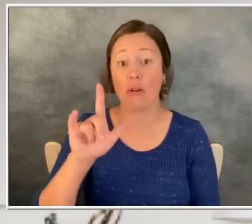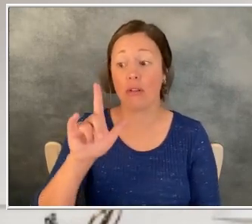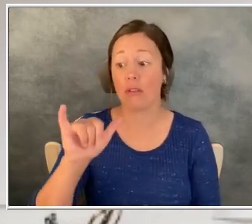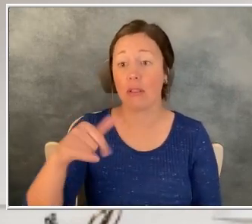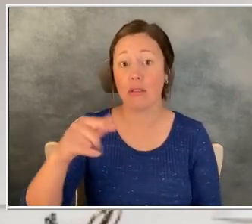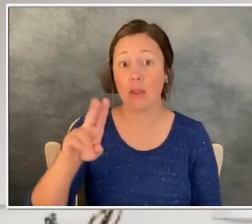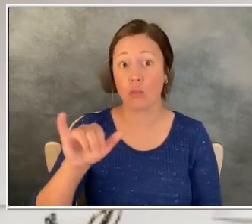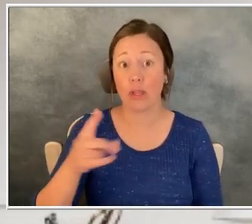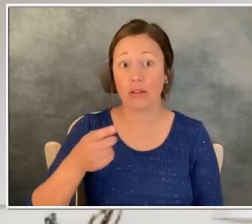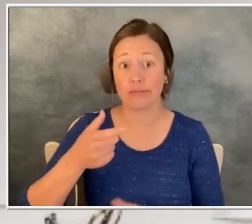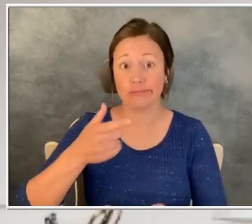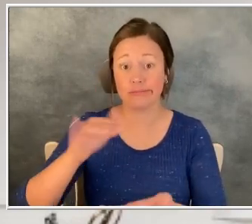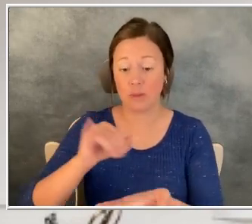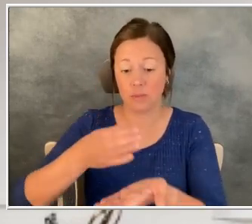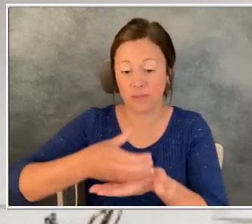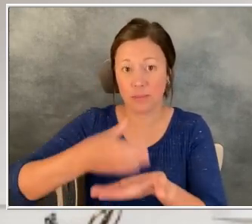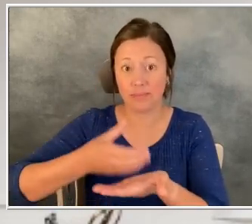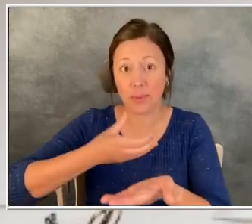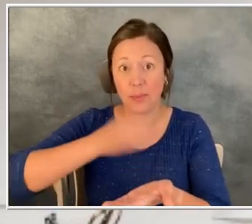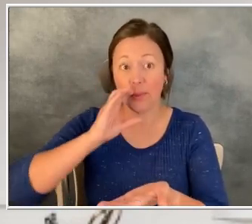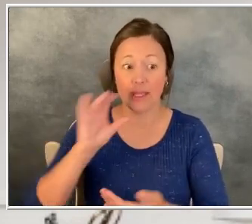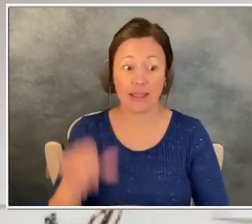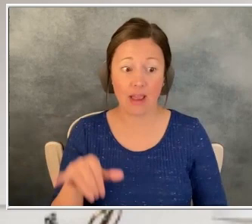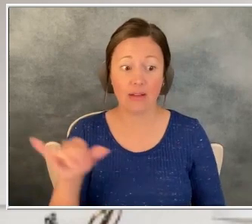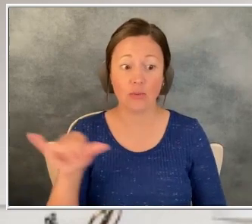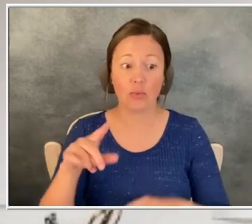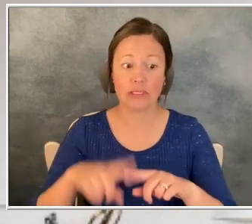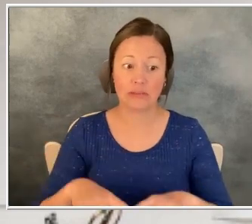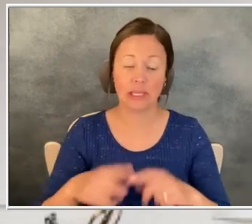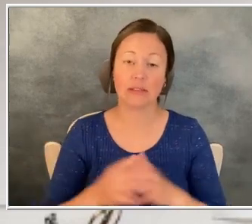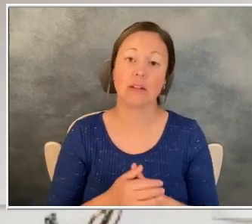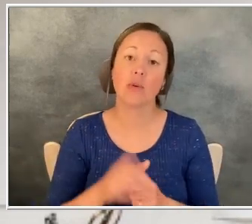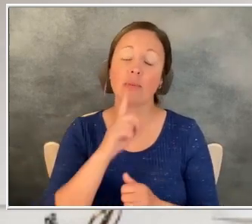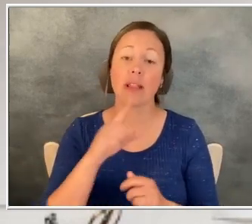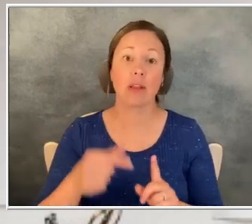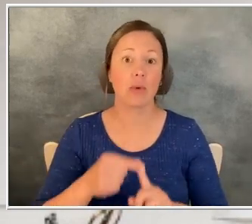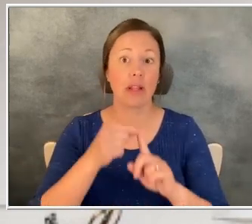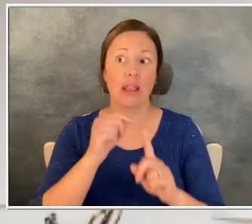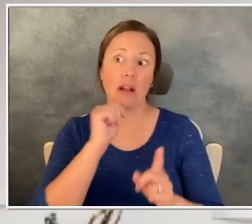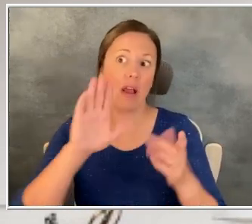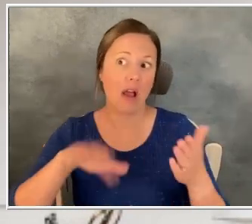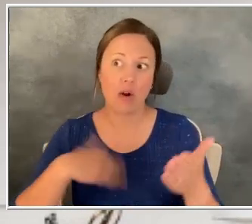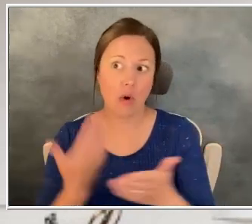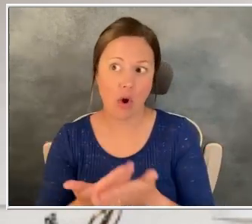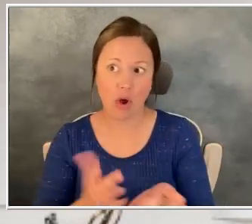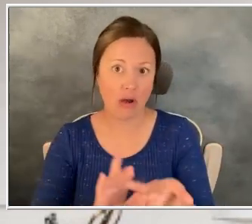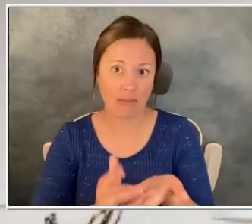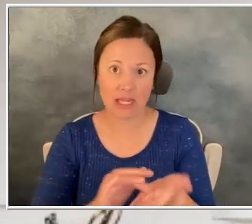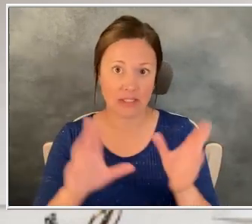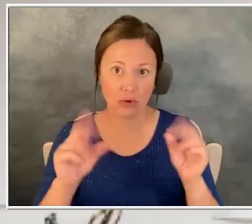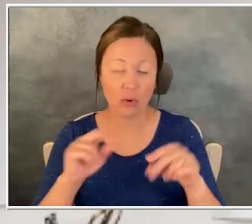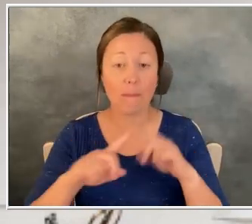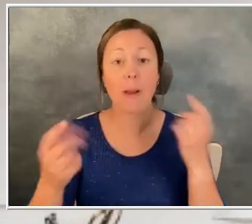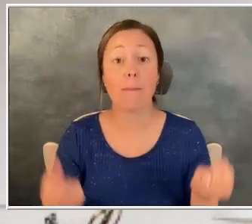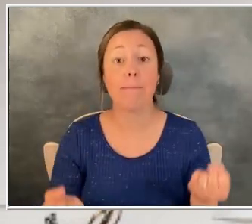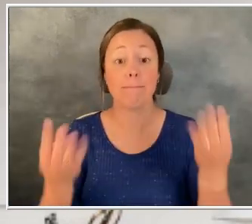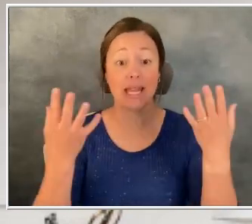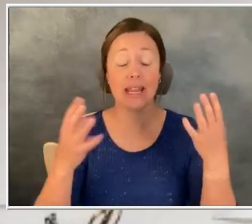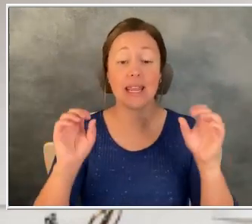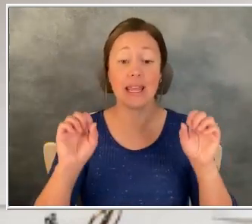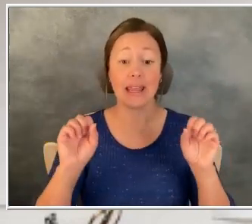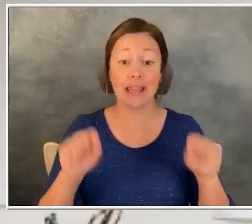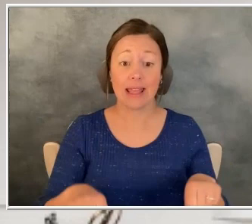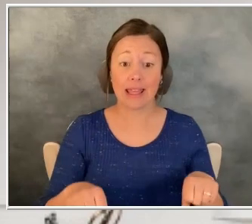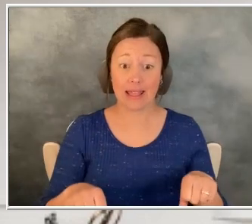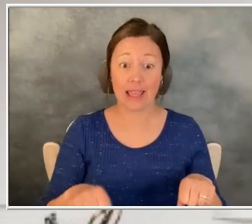depending, right? Um, and I think one of the unique things is not all of these agents, but, um, a lot of these agents, we can actually